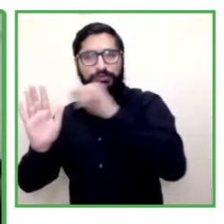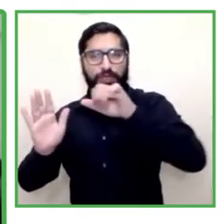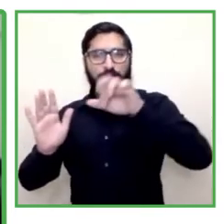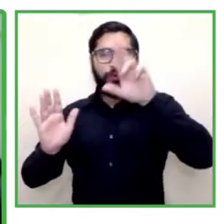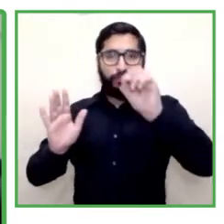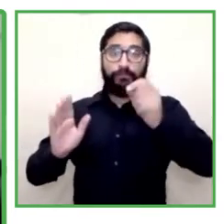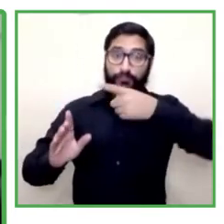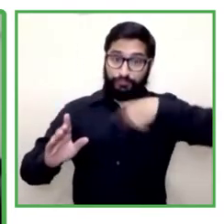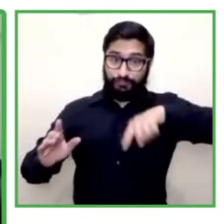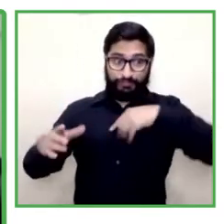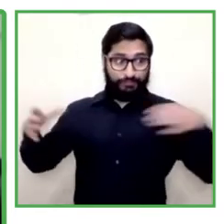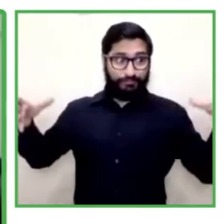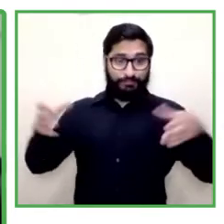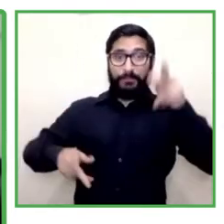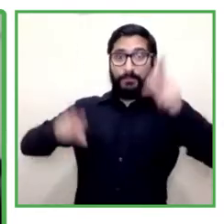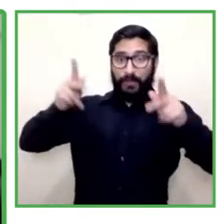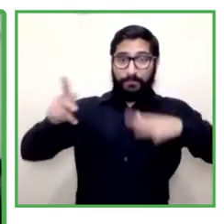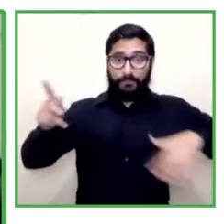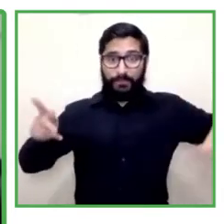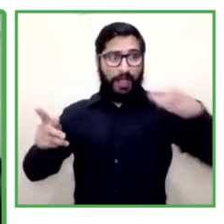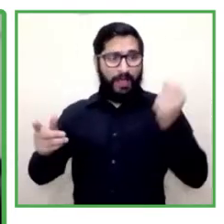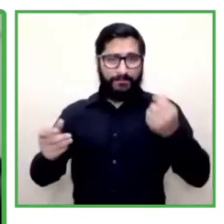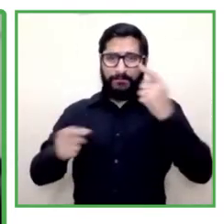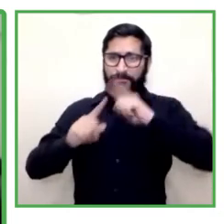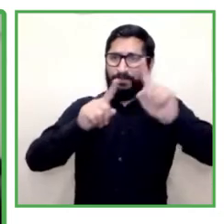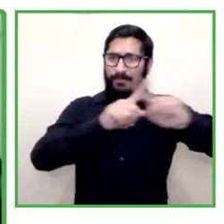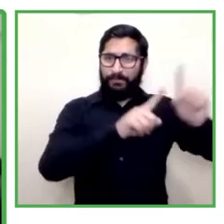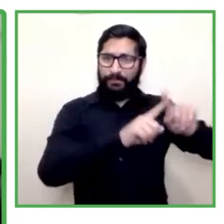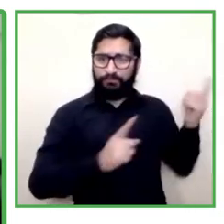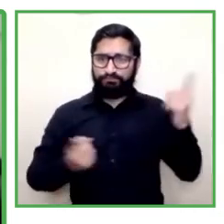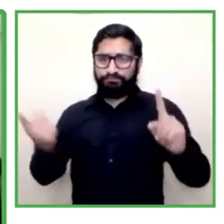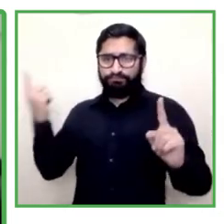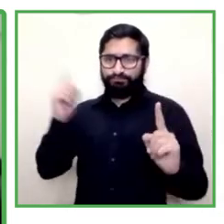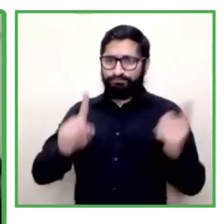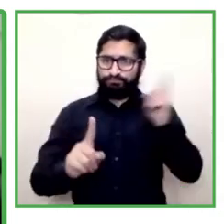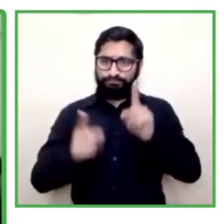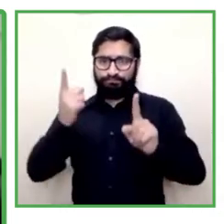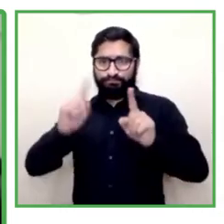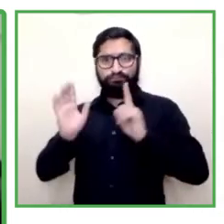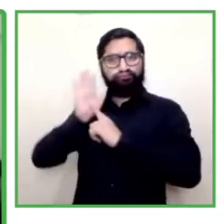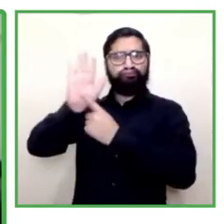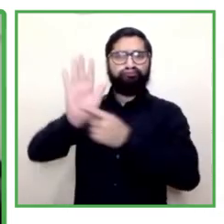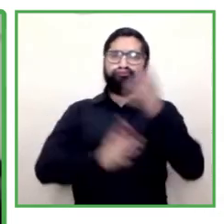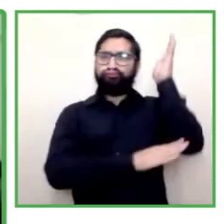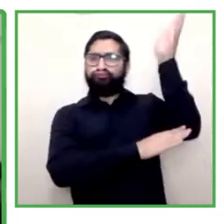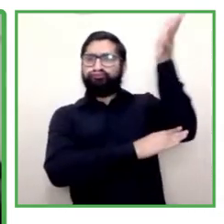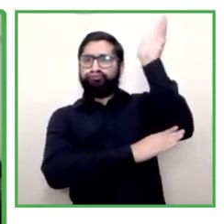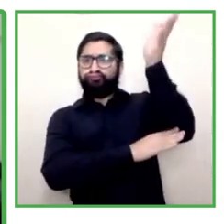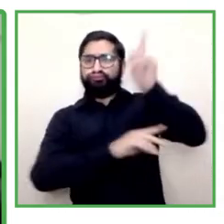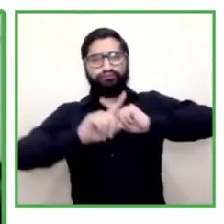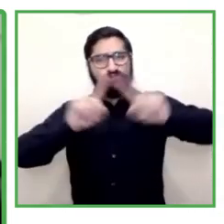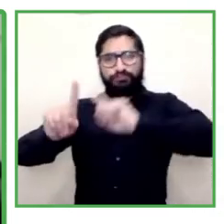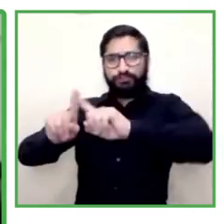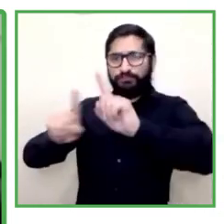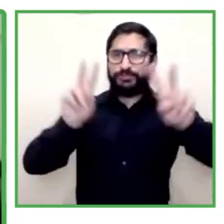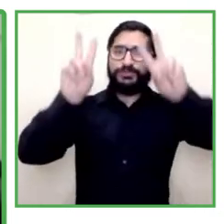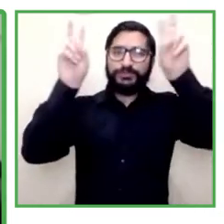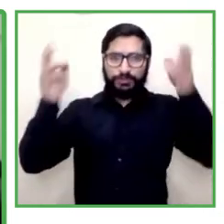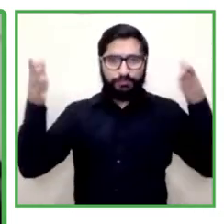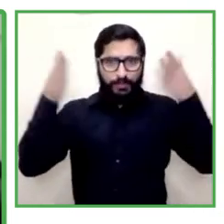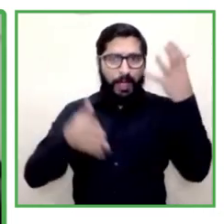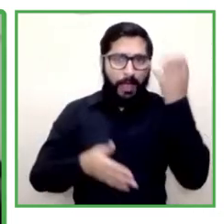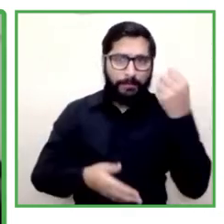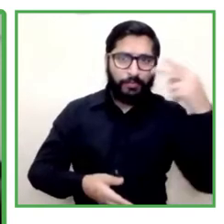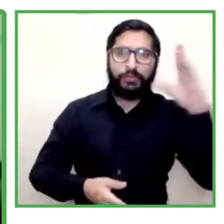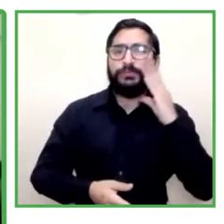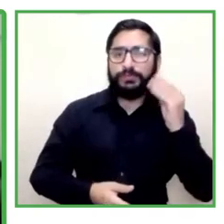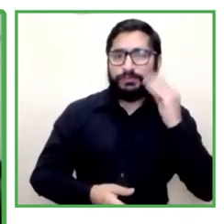from our valuables value speakers today contribute and